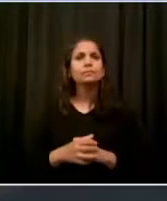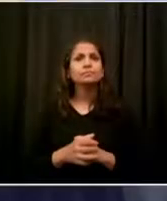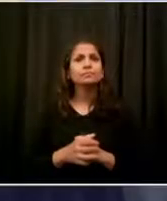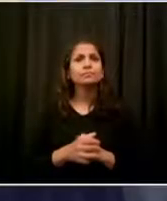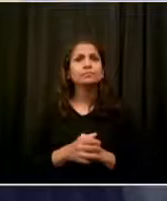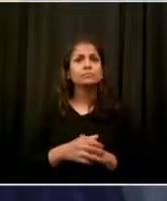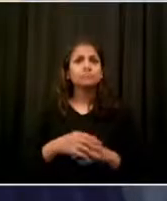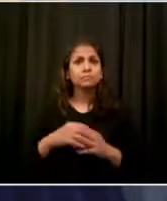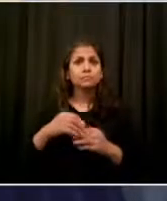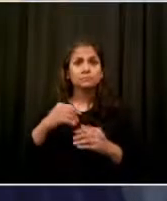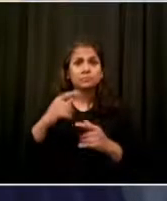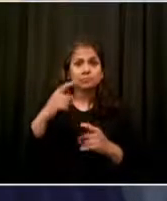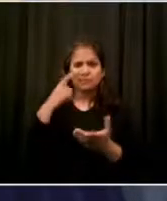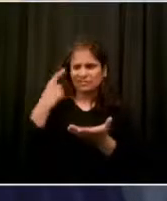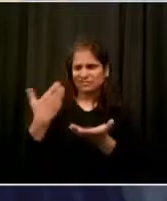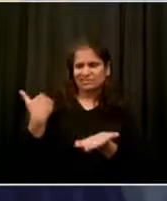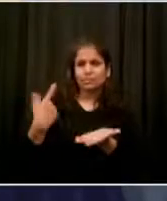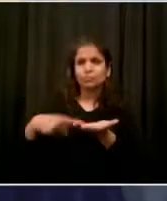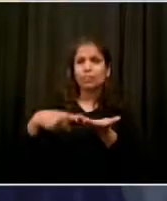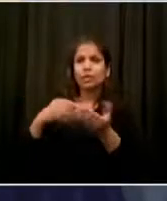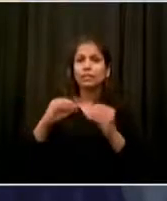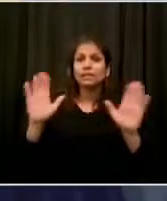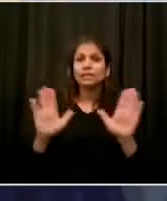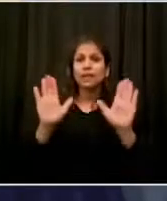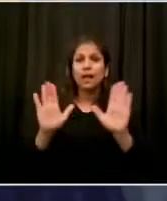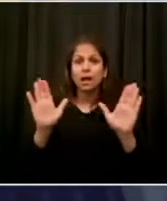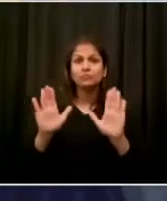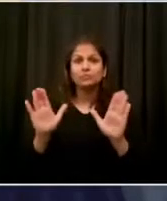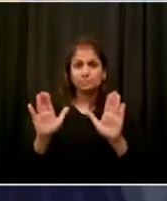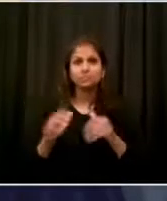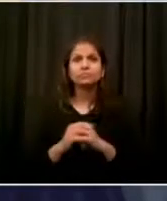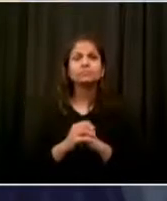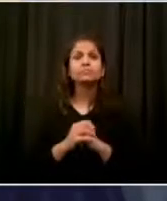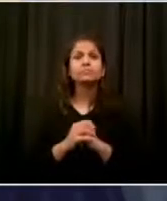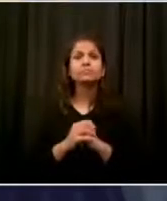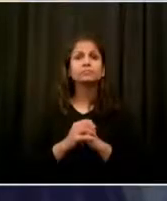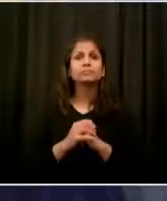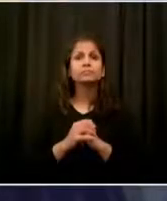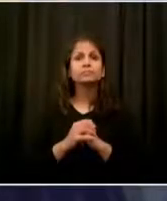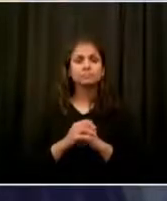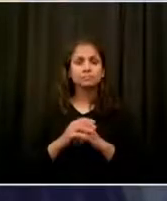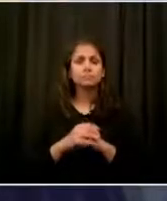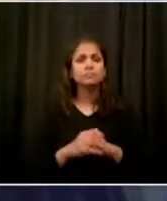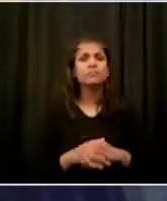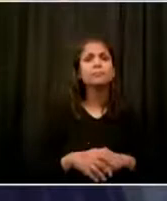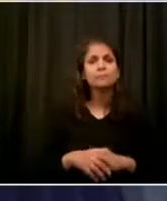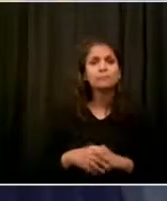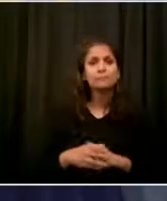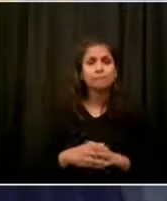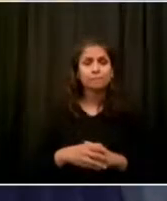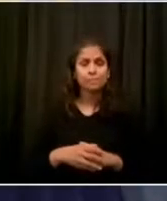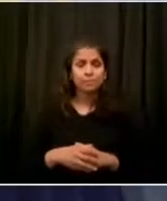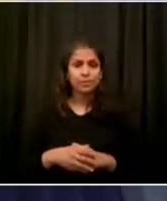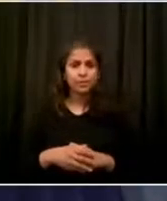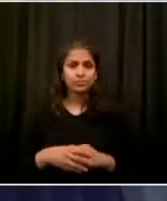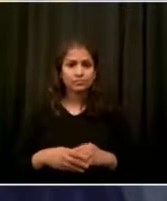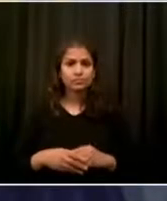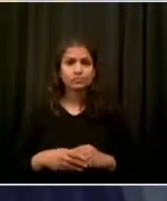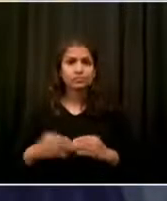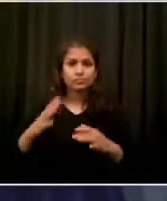It is important when people are struggling and fighting for change and justice, important